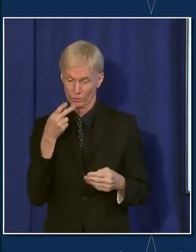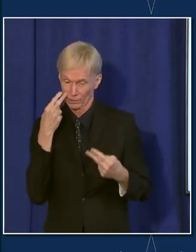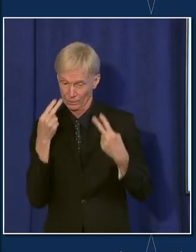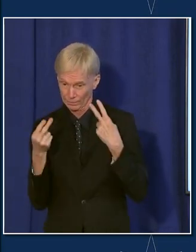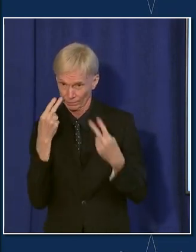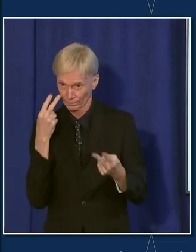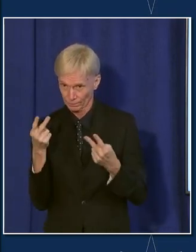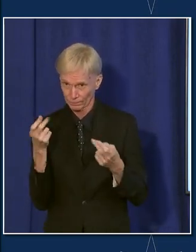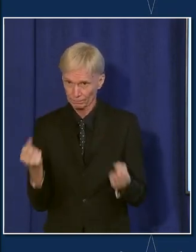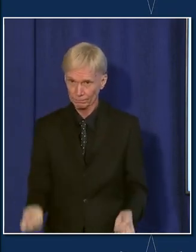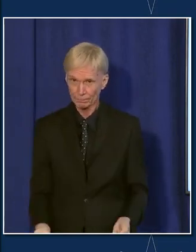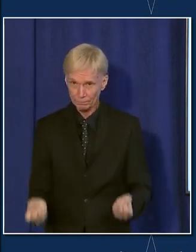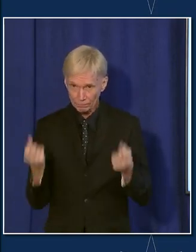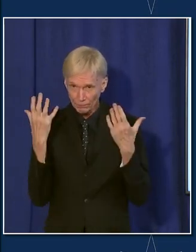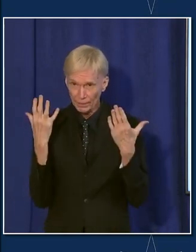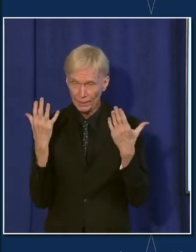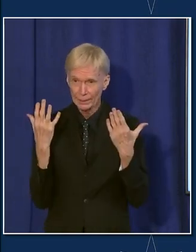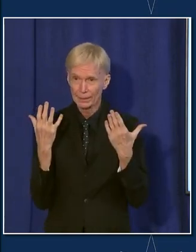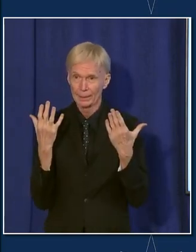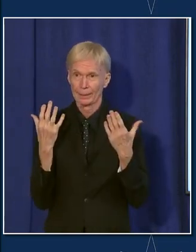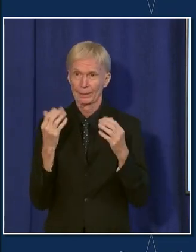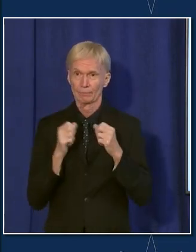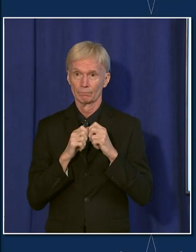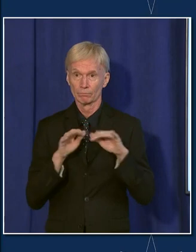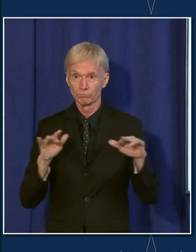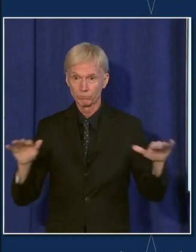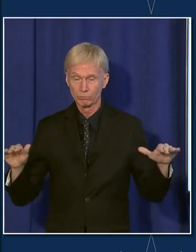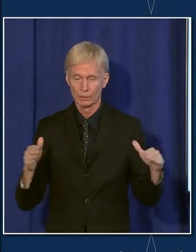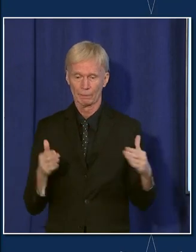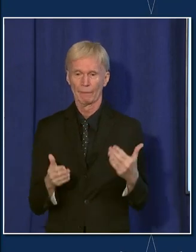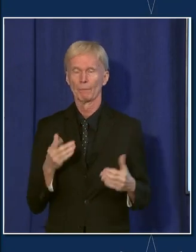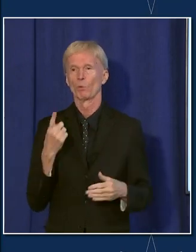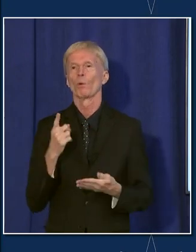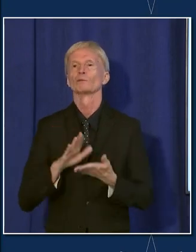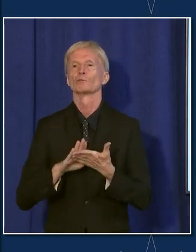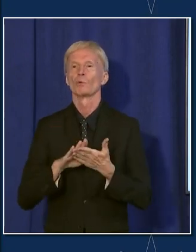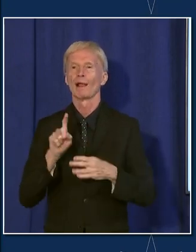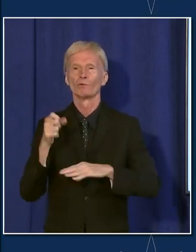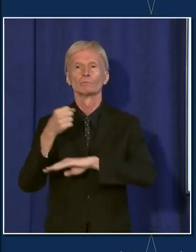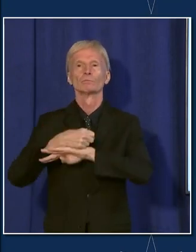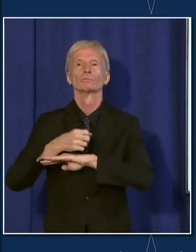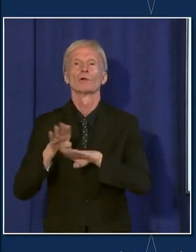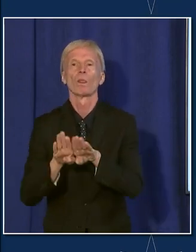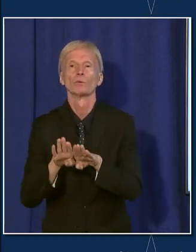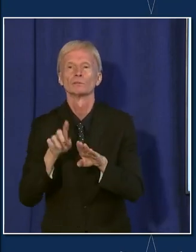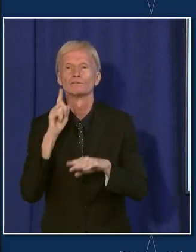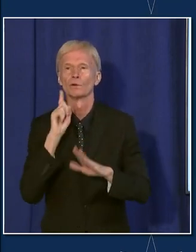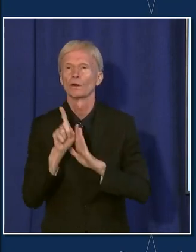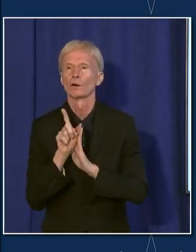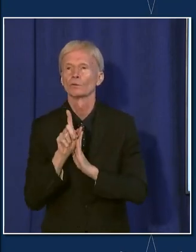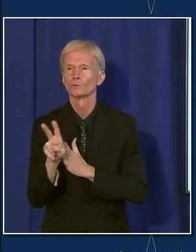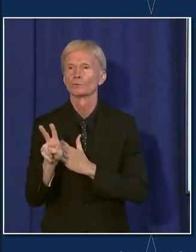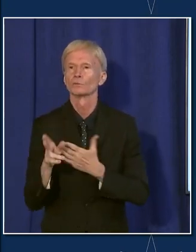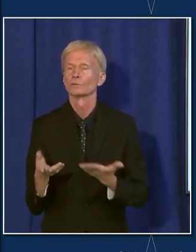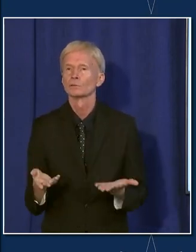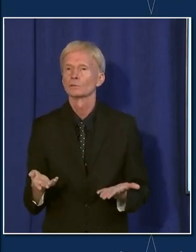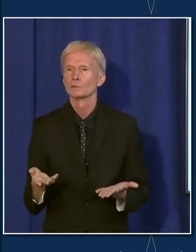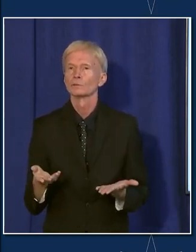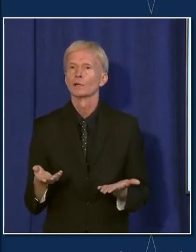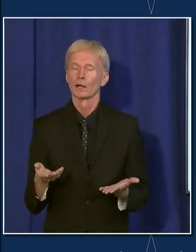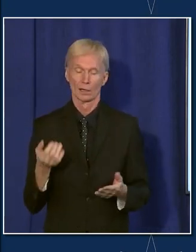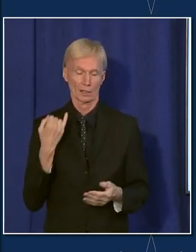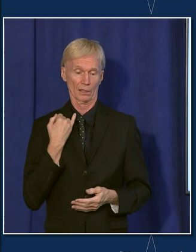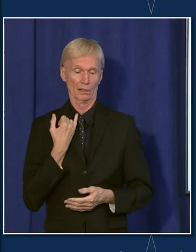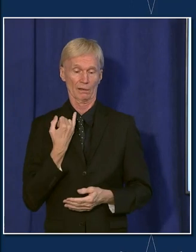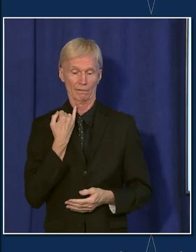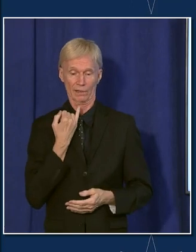significant quarantine or outbreak settings in a school, maybe an individual school would close. For me, if we were to